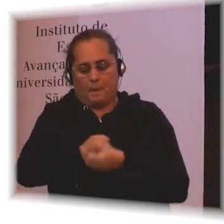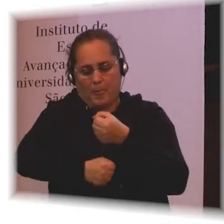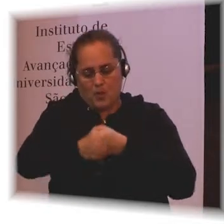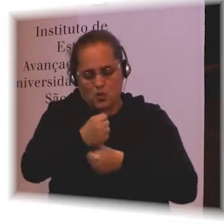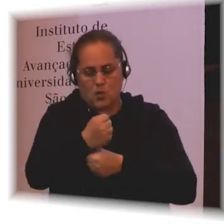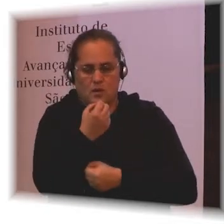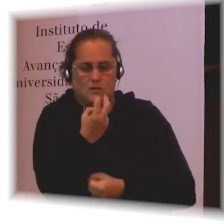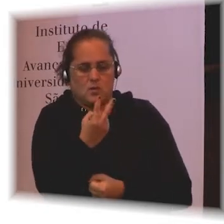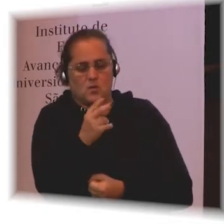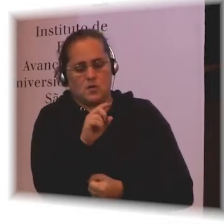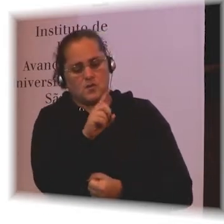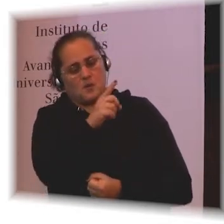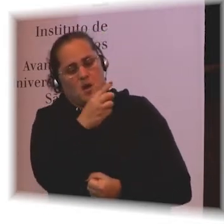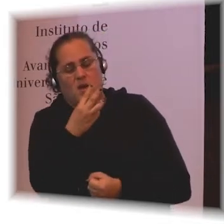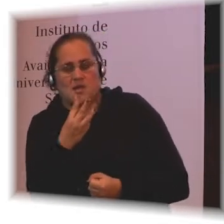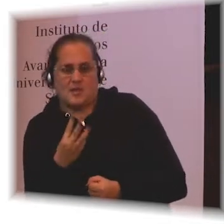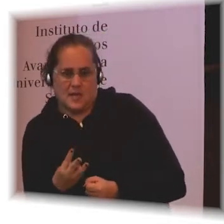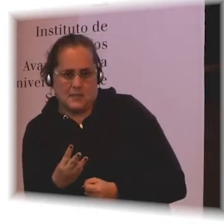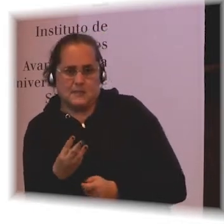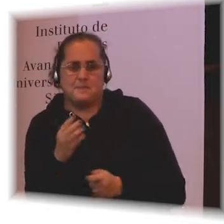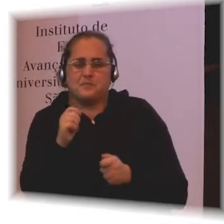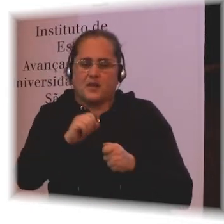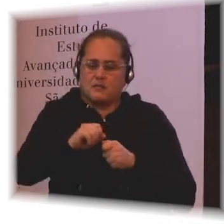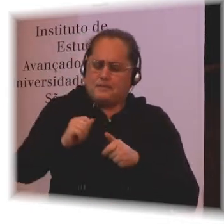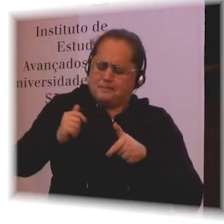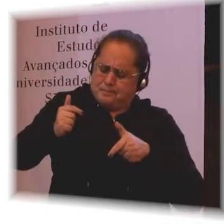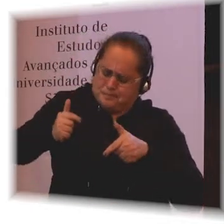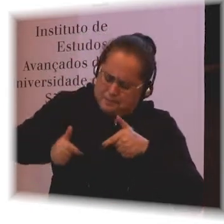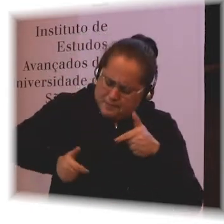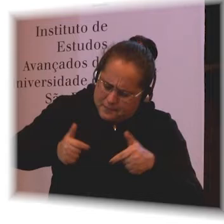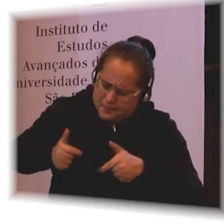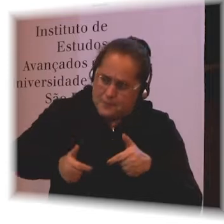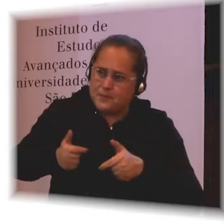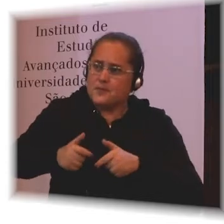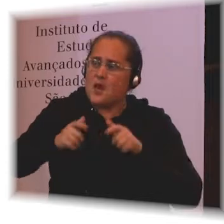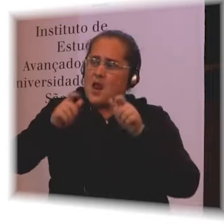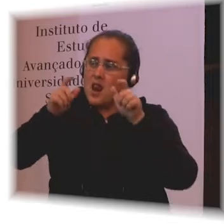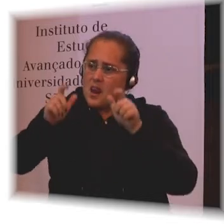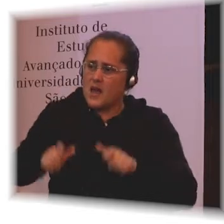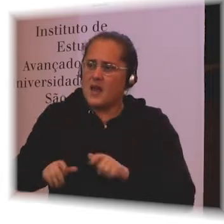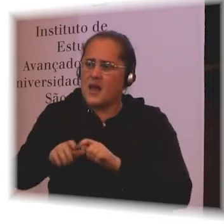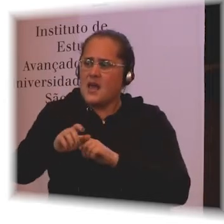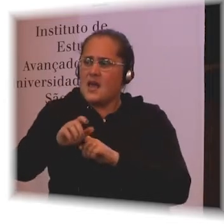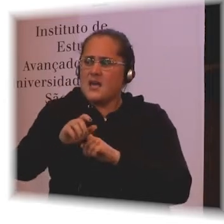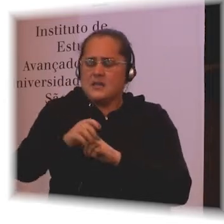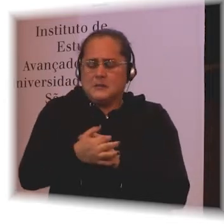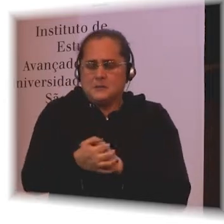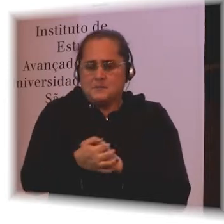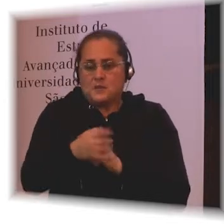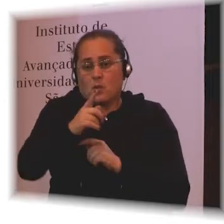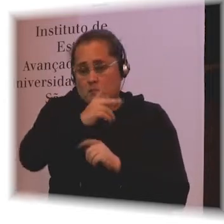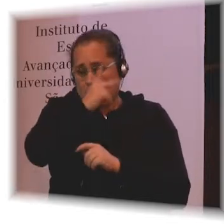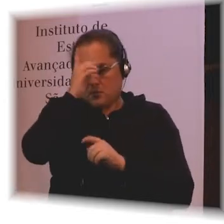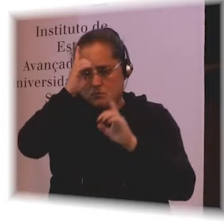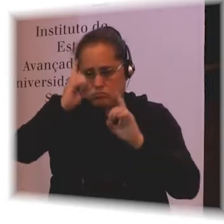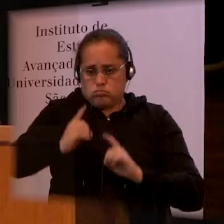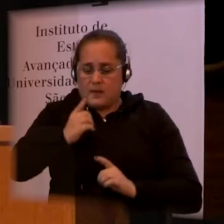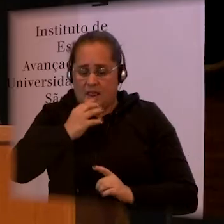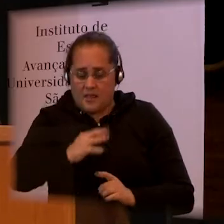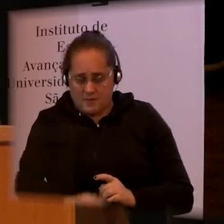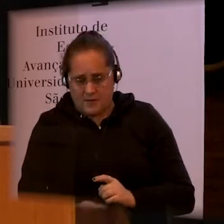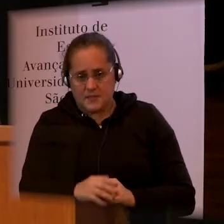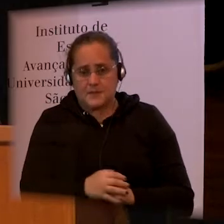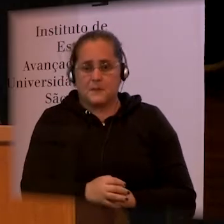childhood disability in Pakistan and Bangladesh. And in both countries, we identified 3,000 4